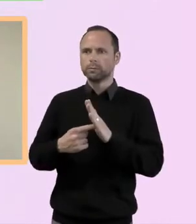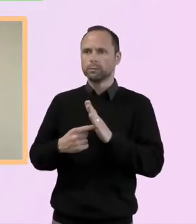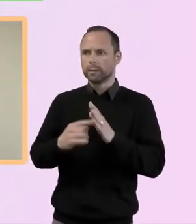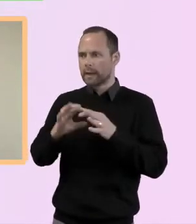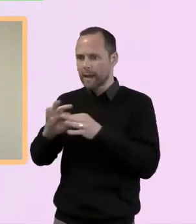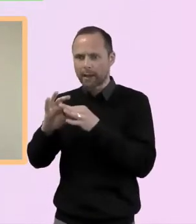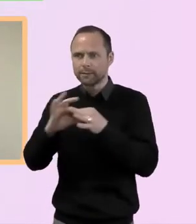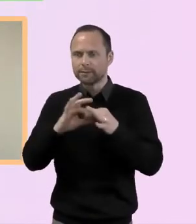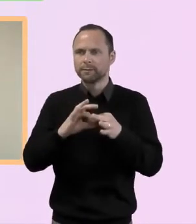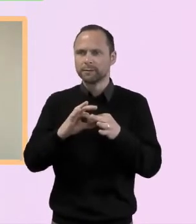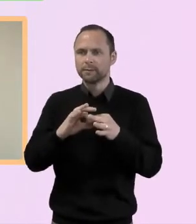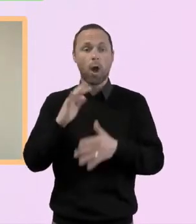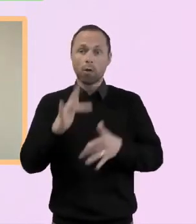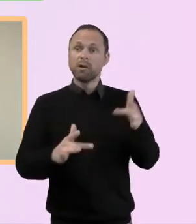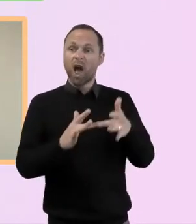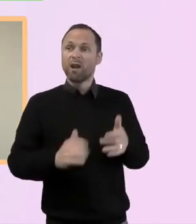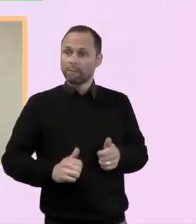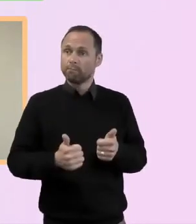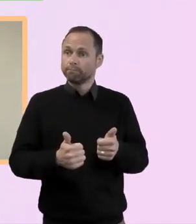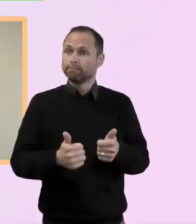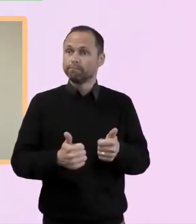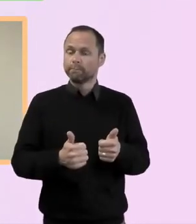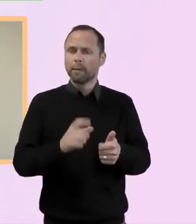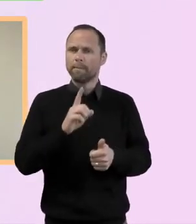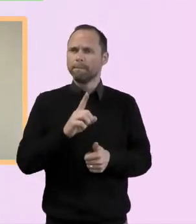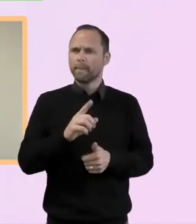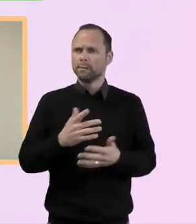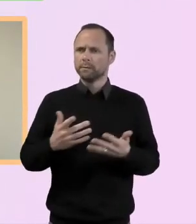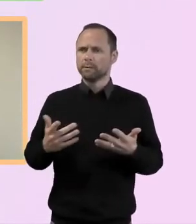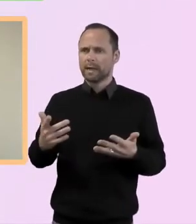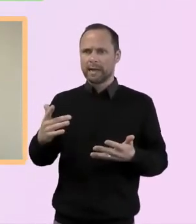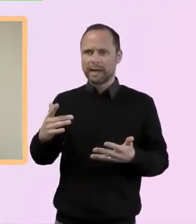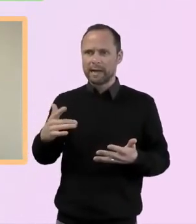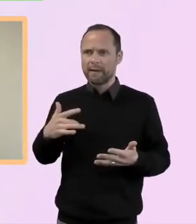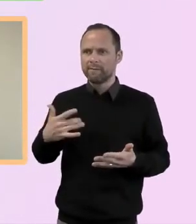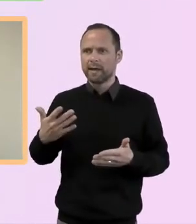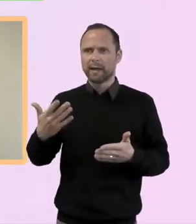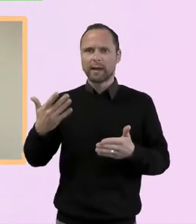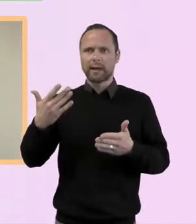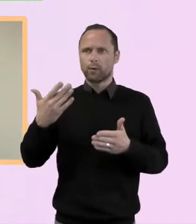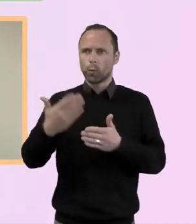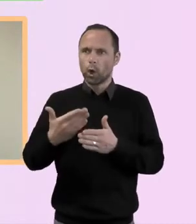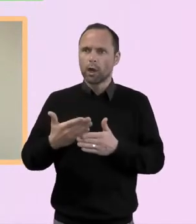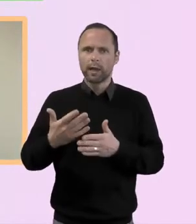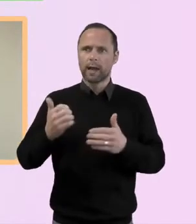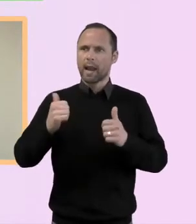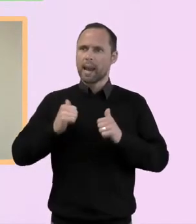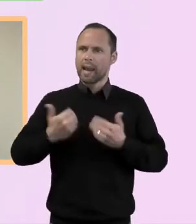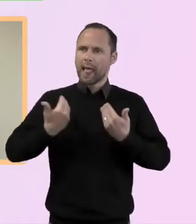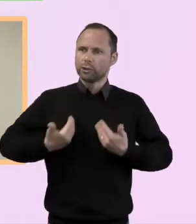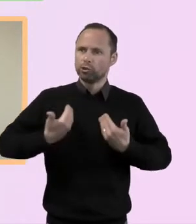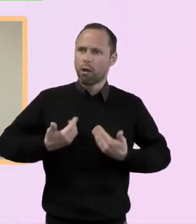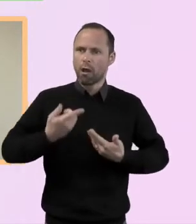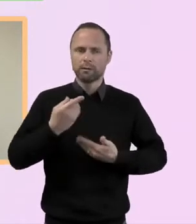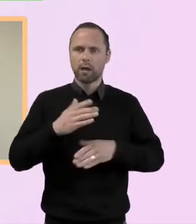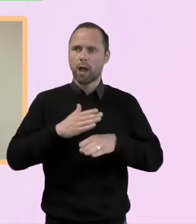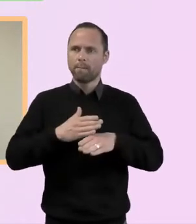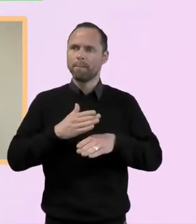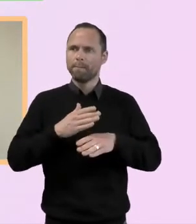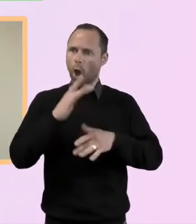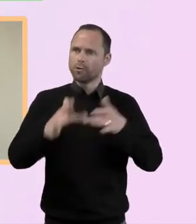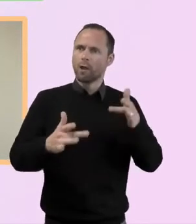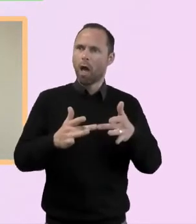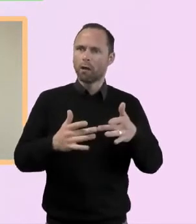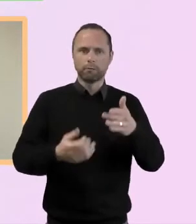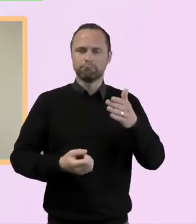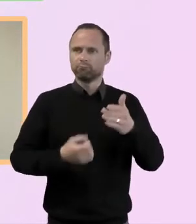online as well, of course, for people, um, some of that living and working and, and where we're doing our leisure stuff and something that comes